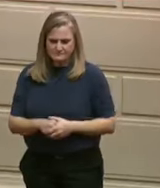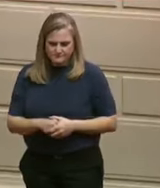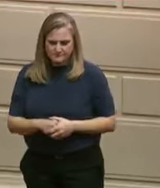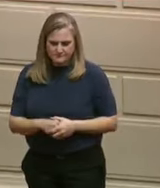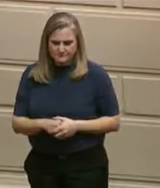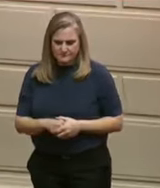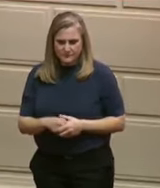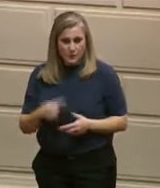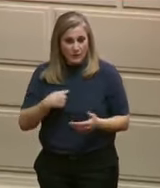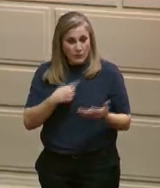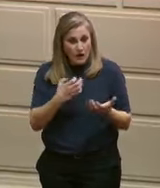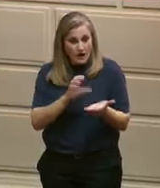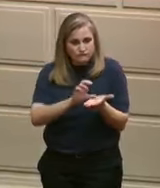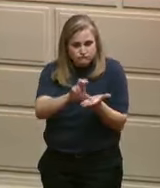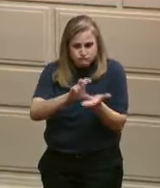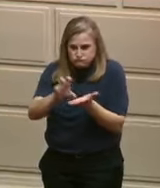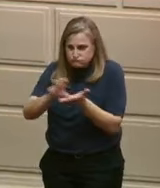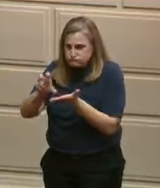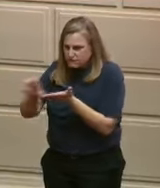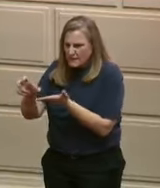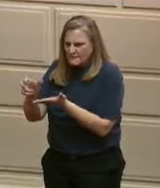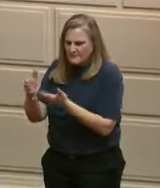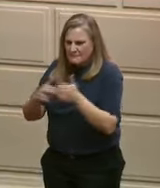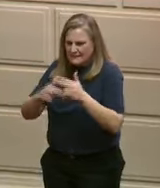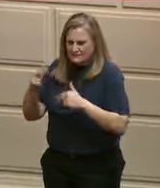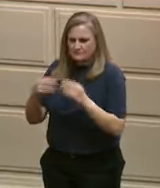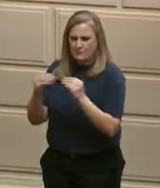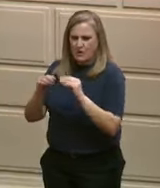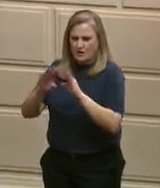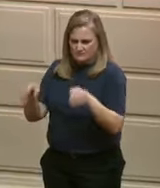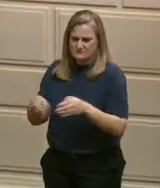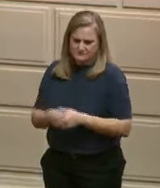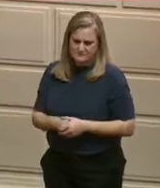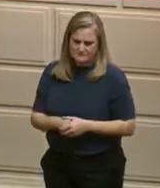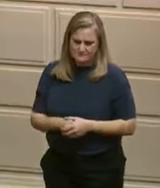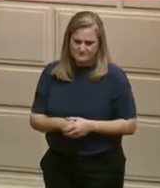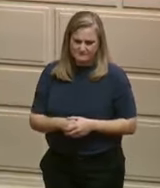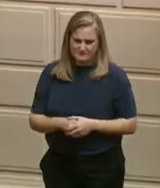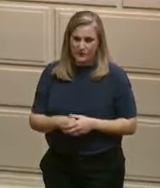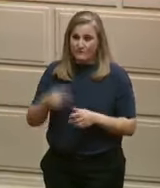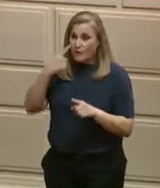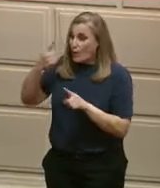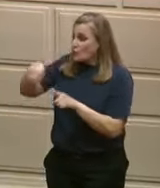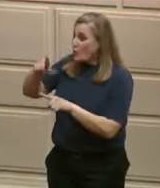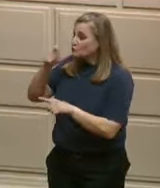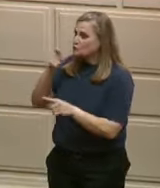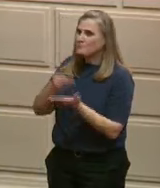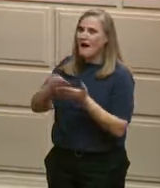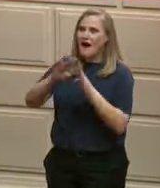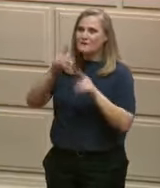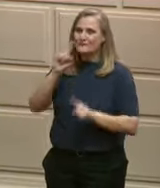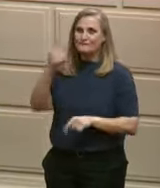over 1,500 first-time home buyers like the Cruz family who are with us tonight.